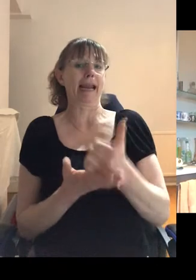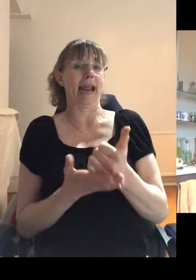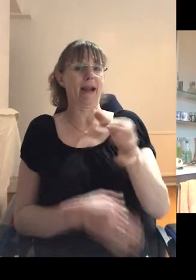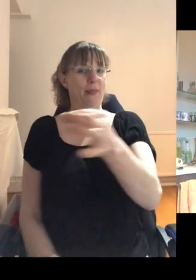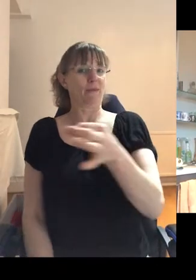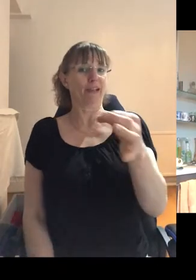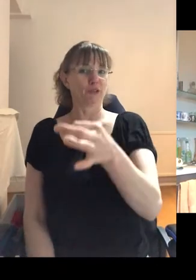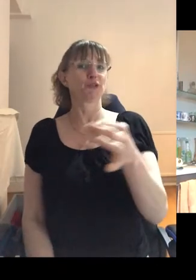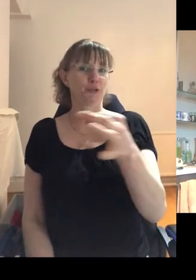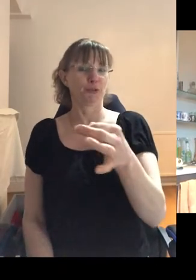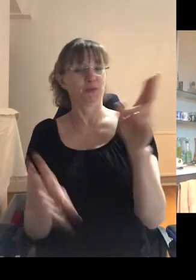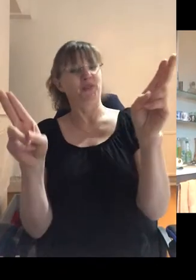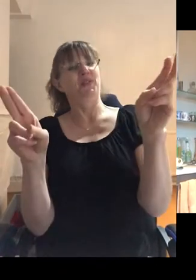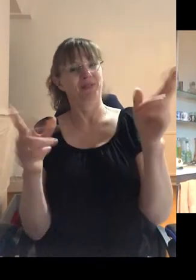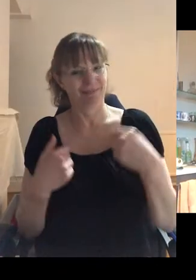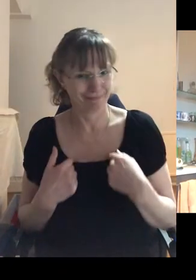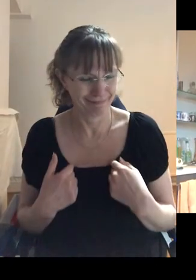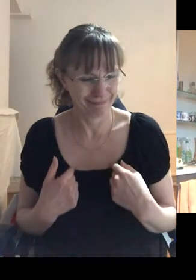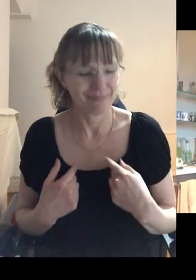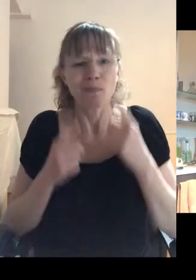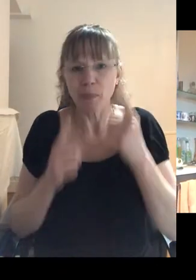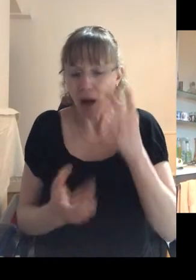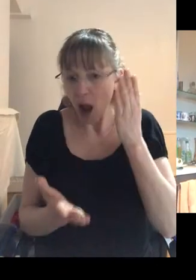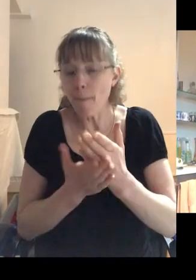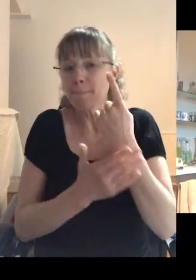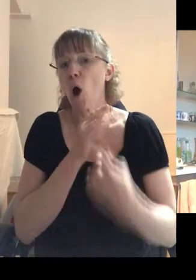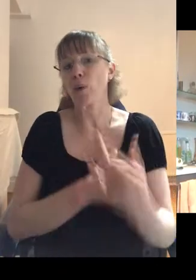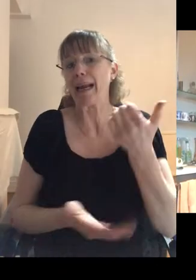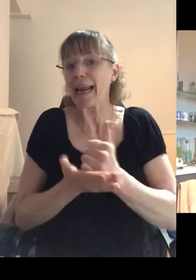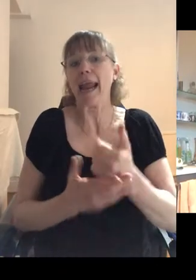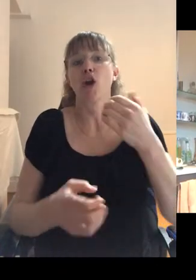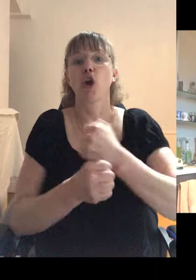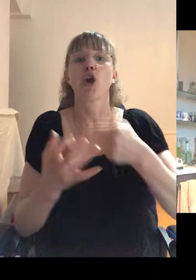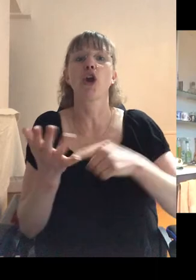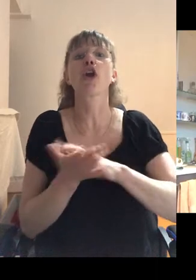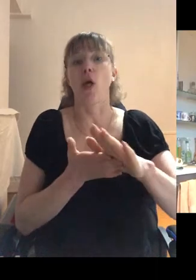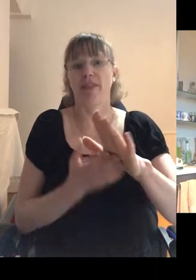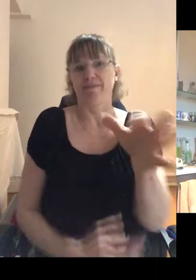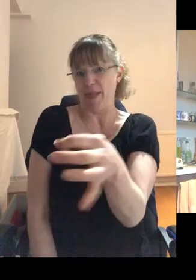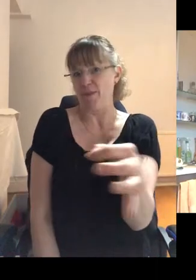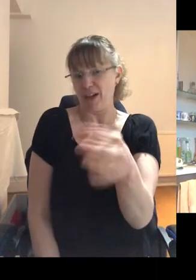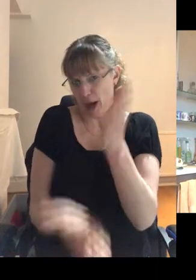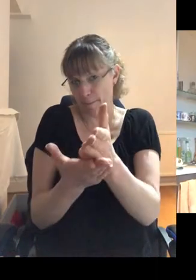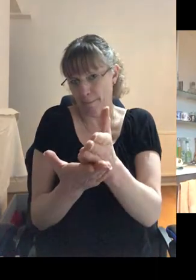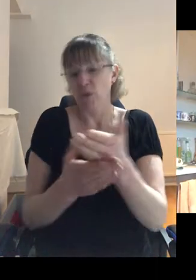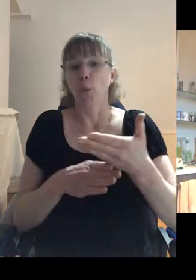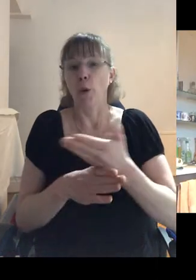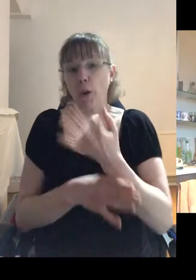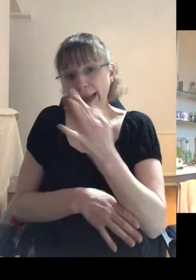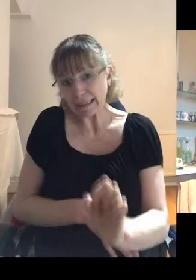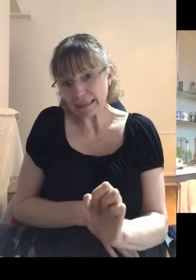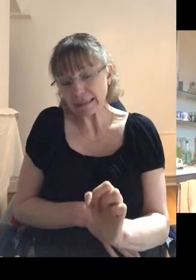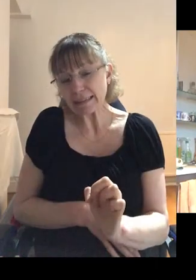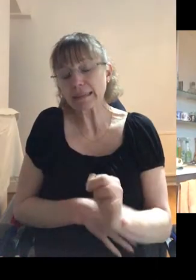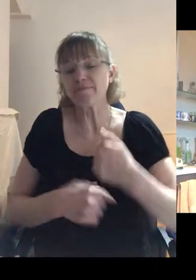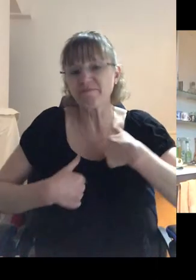to, to use a cliche now. Um, but I was certainly the only gay goth in the village. Um, so it was the early eighties. I was,